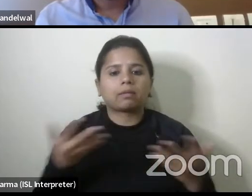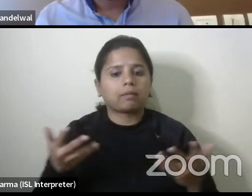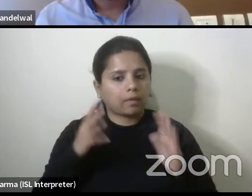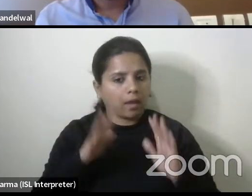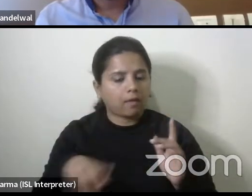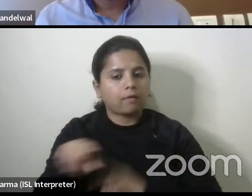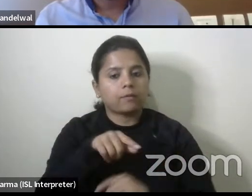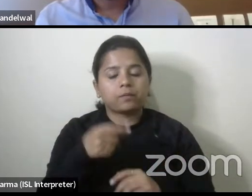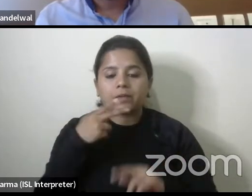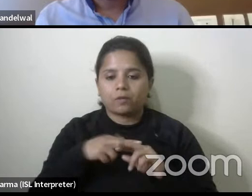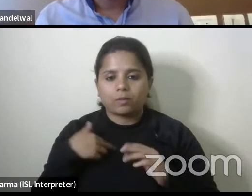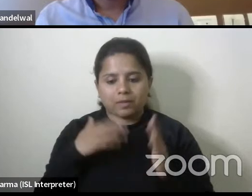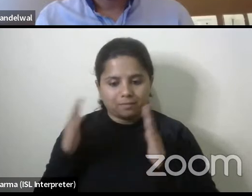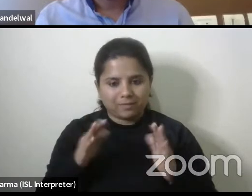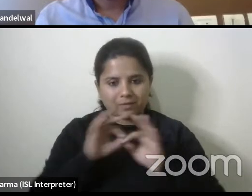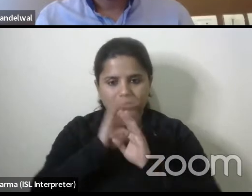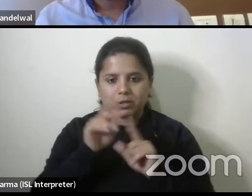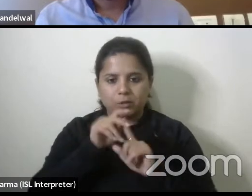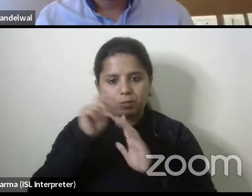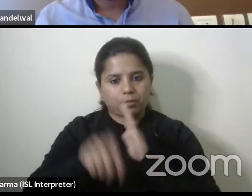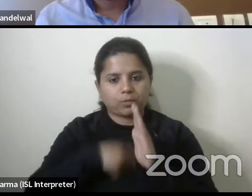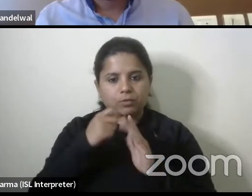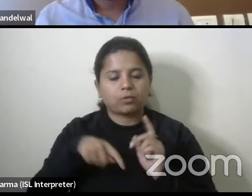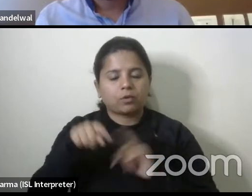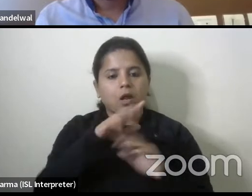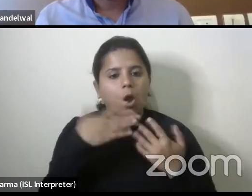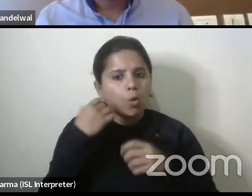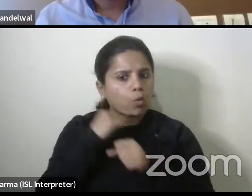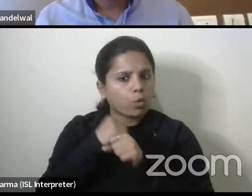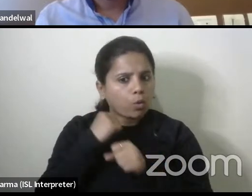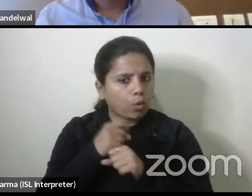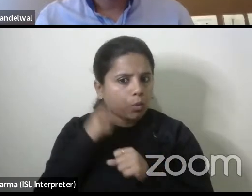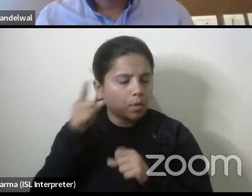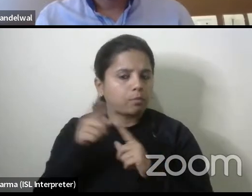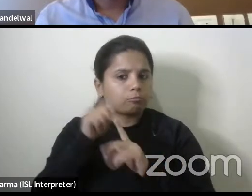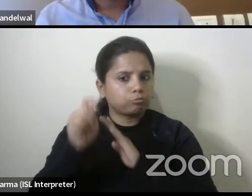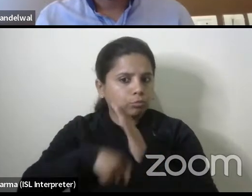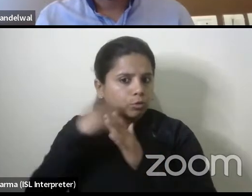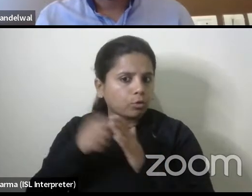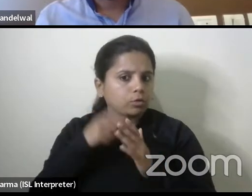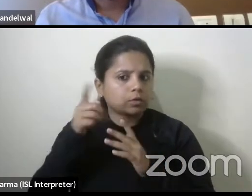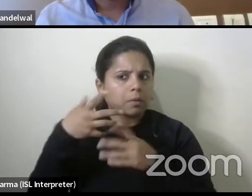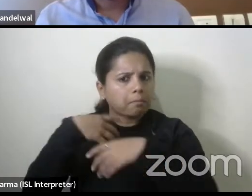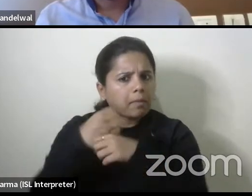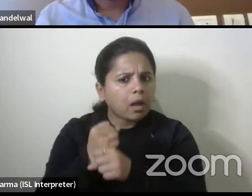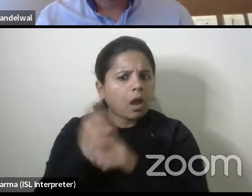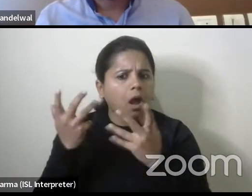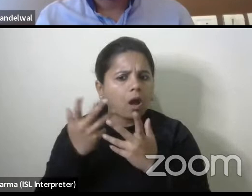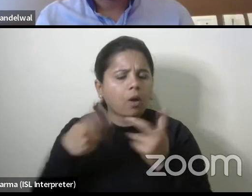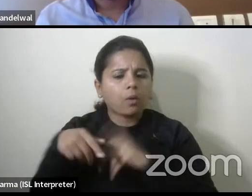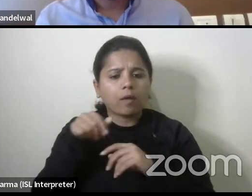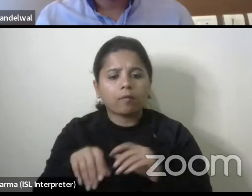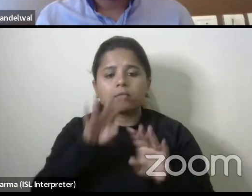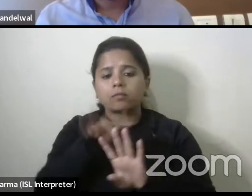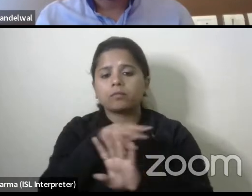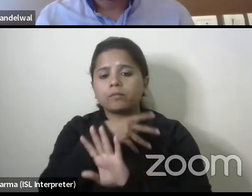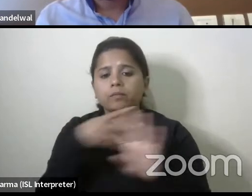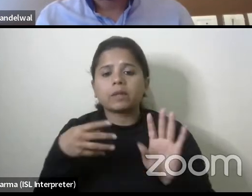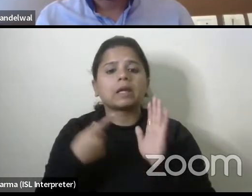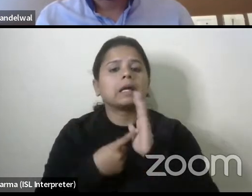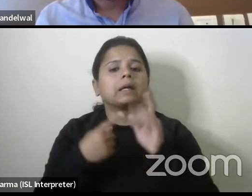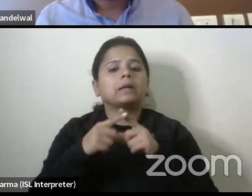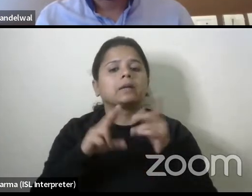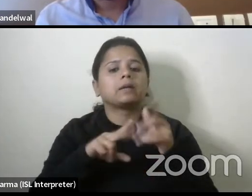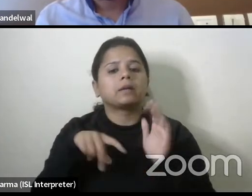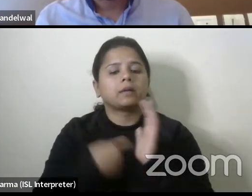when we prepare a project uh you know how the government uh projects are uh made there is a tender document there there is a bill